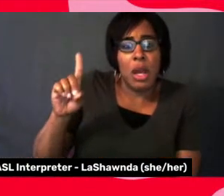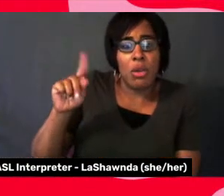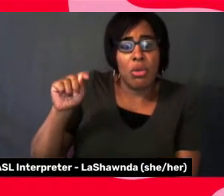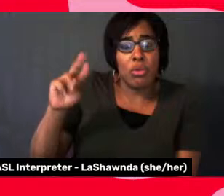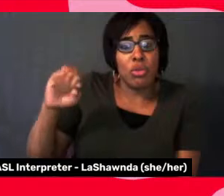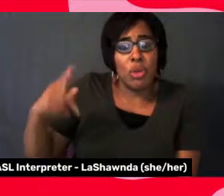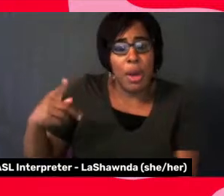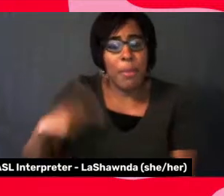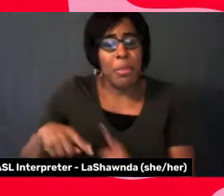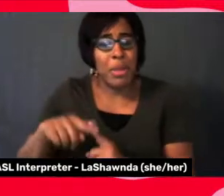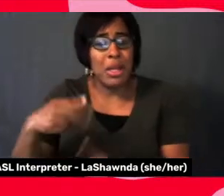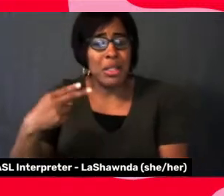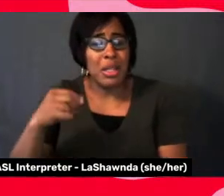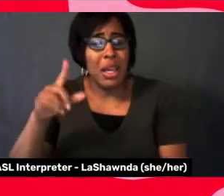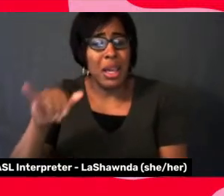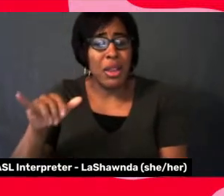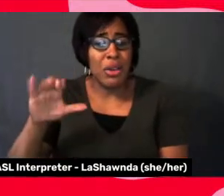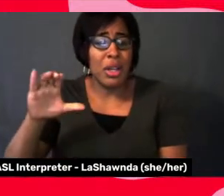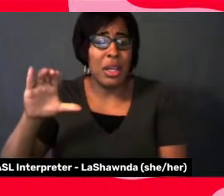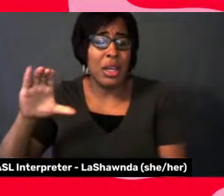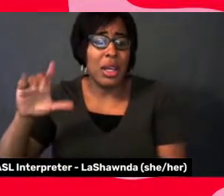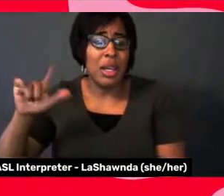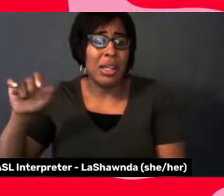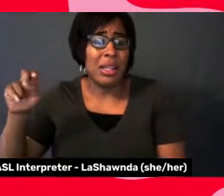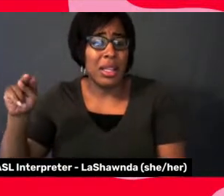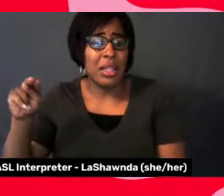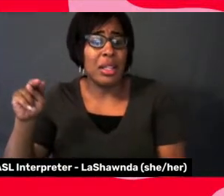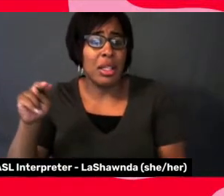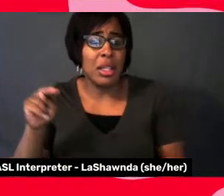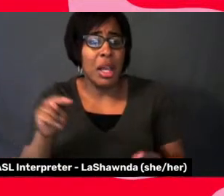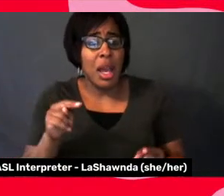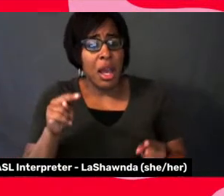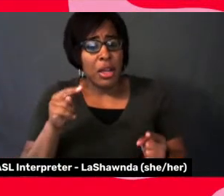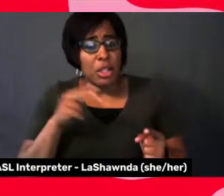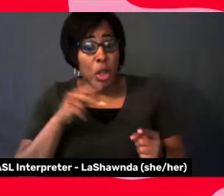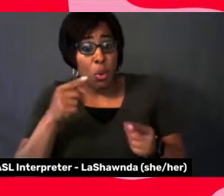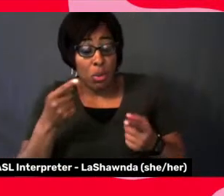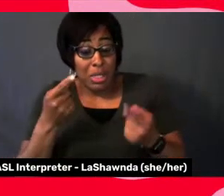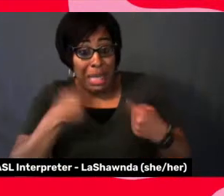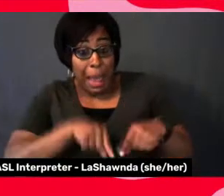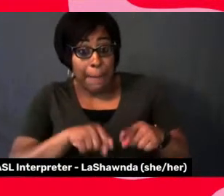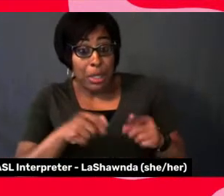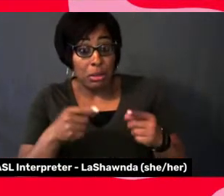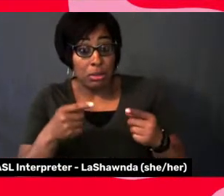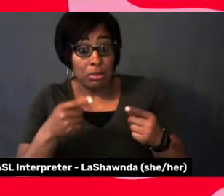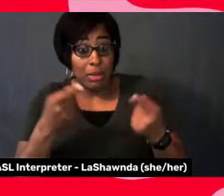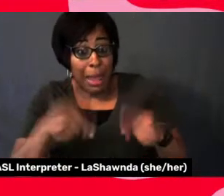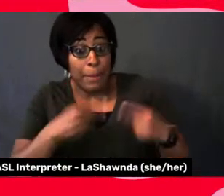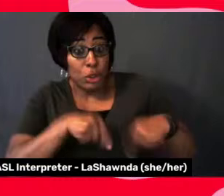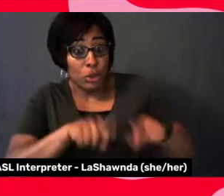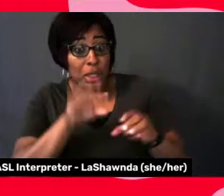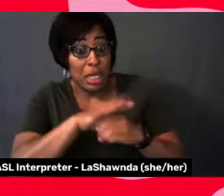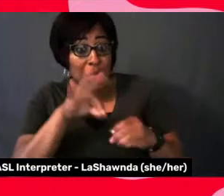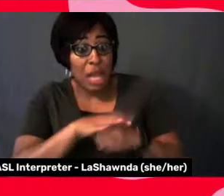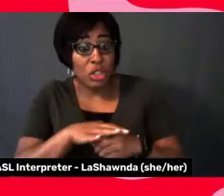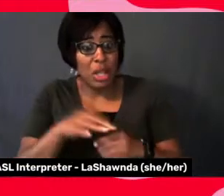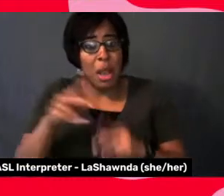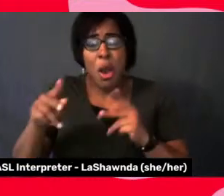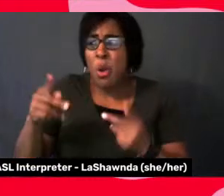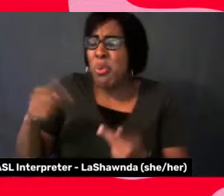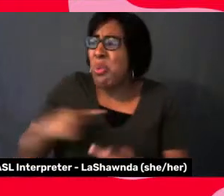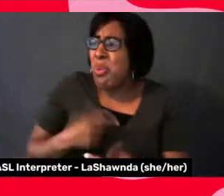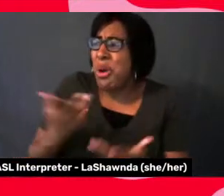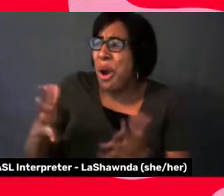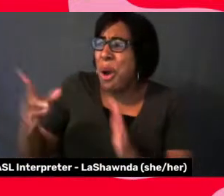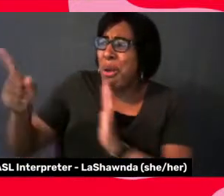you know, we're already bashing Donald Trump. we have to, yes, we have to, because it's, it's my truth. And I feel like a lot of people,